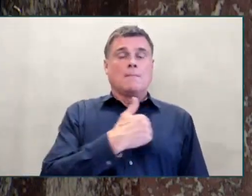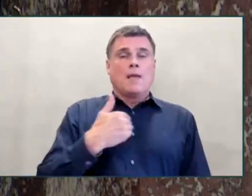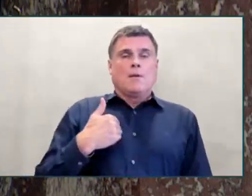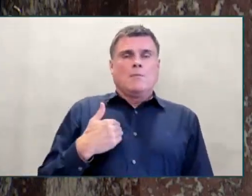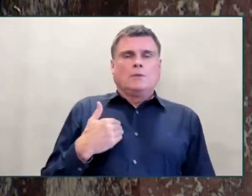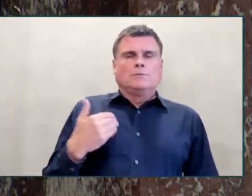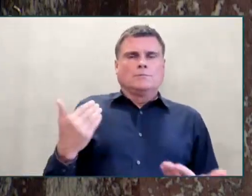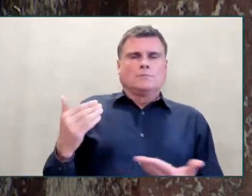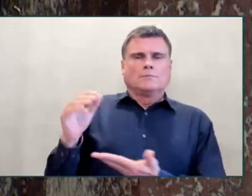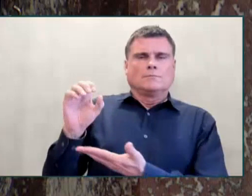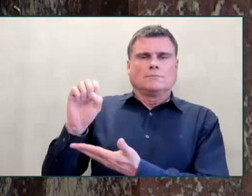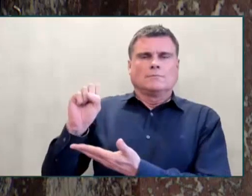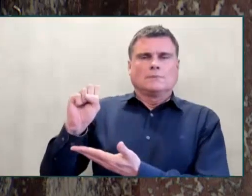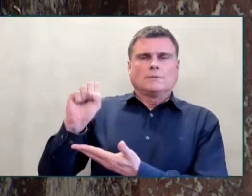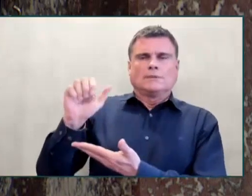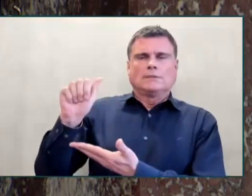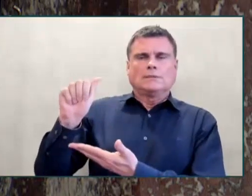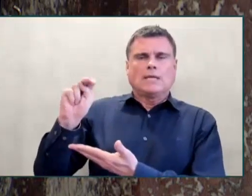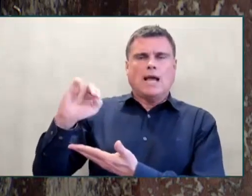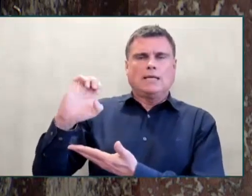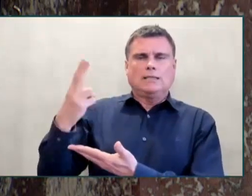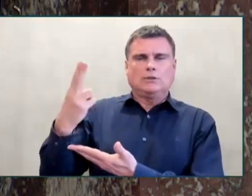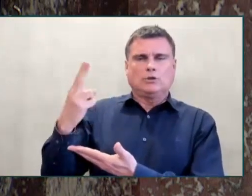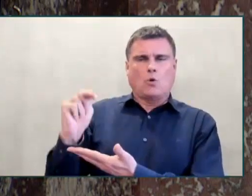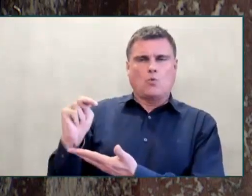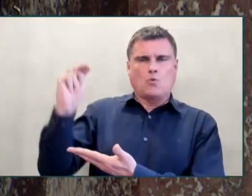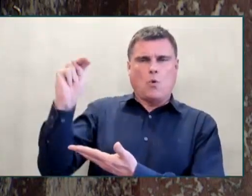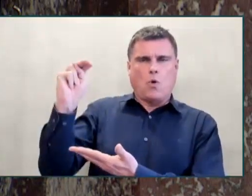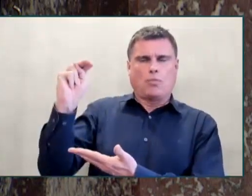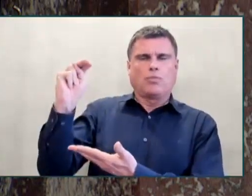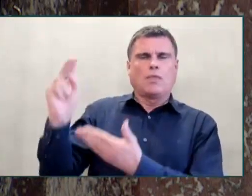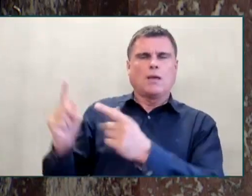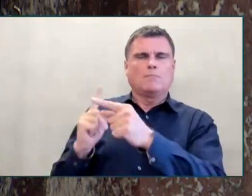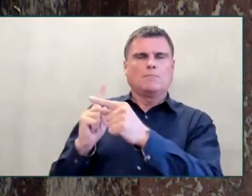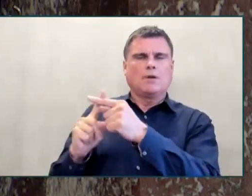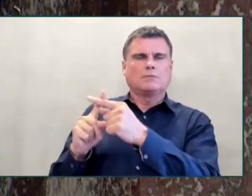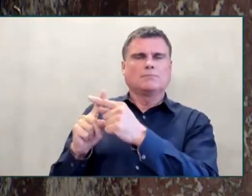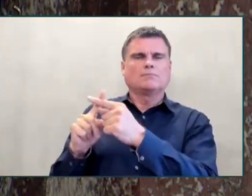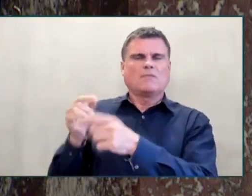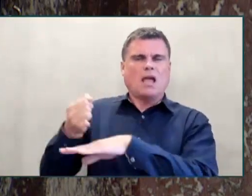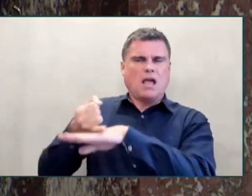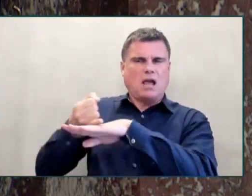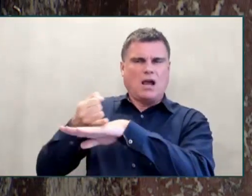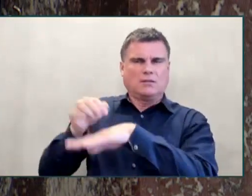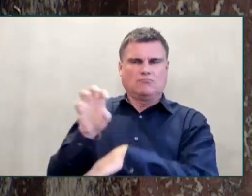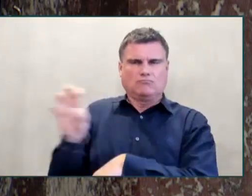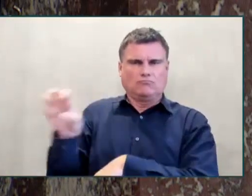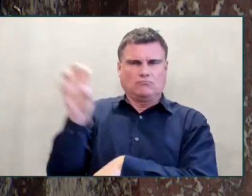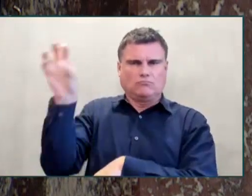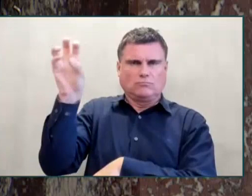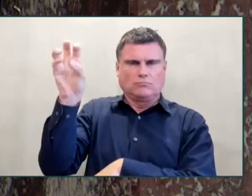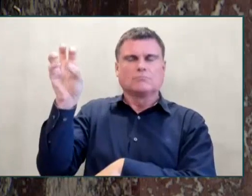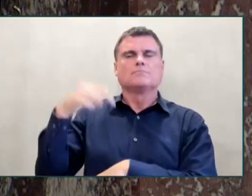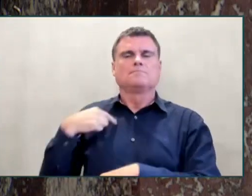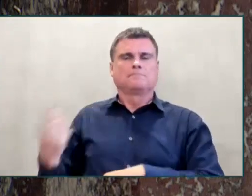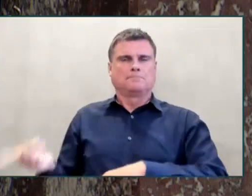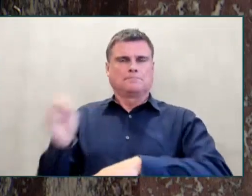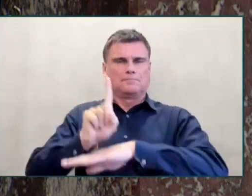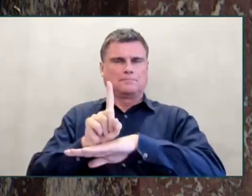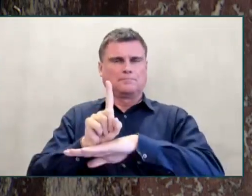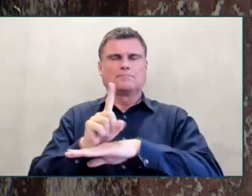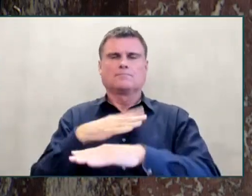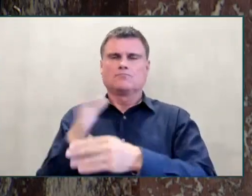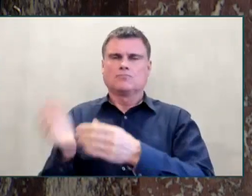by the Minister of Indigenous Relations and Reconciliation with the acknowledgement of the pain and